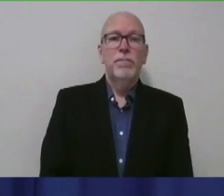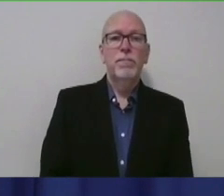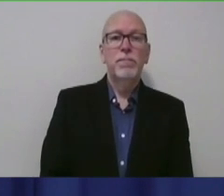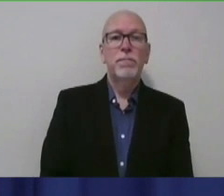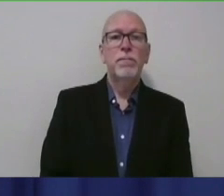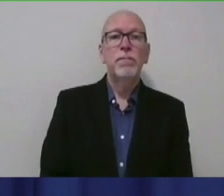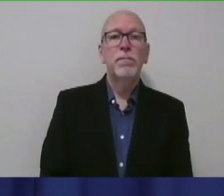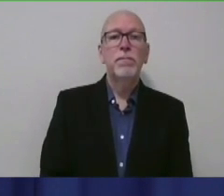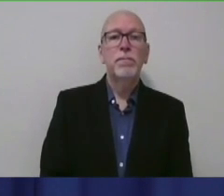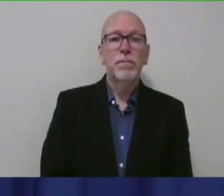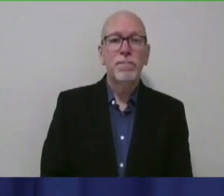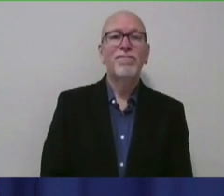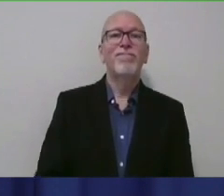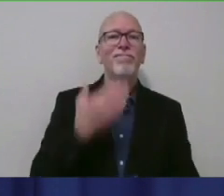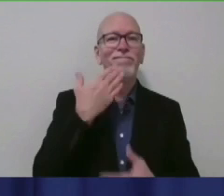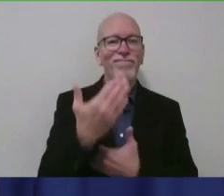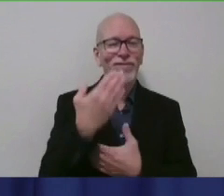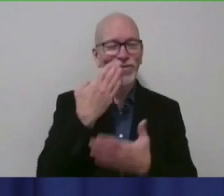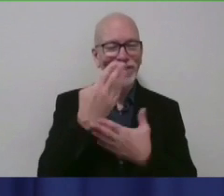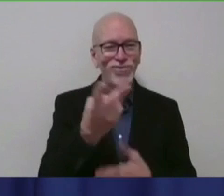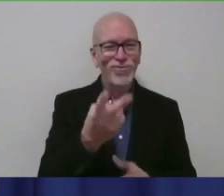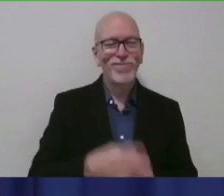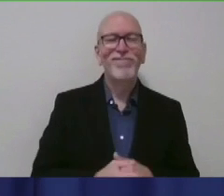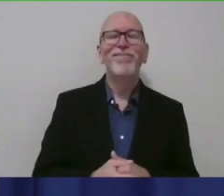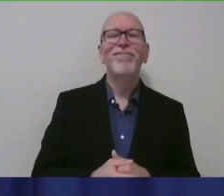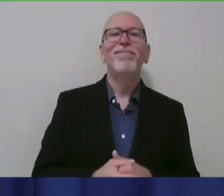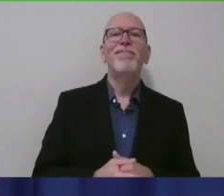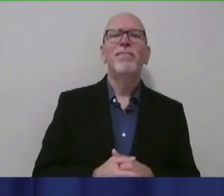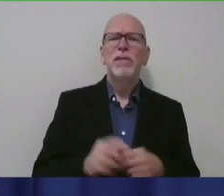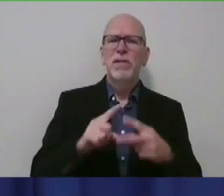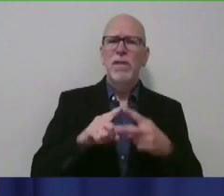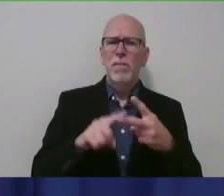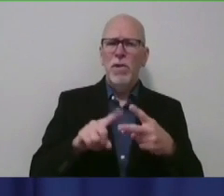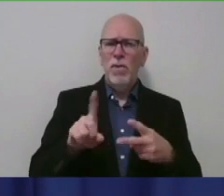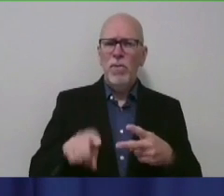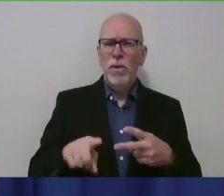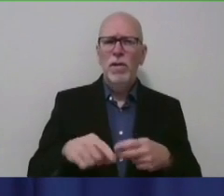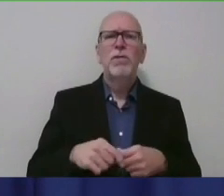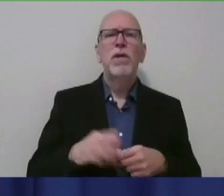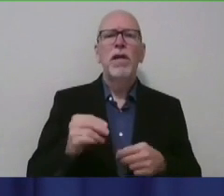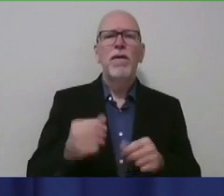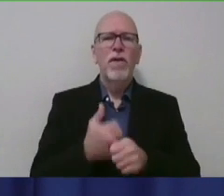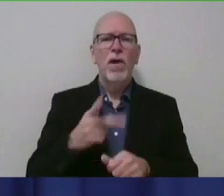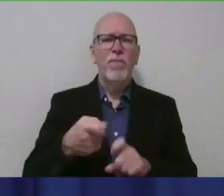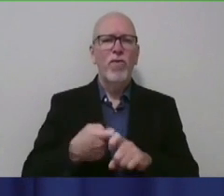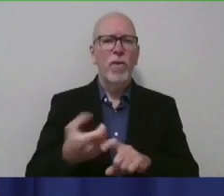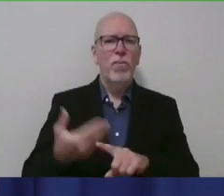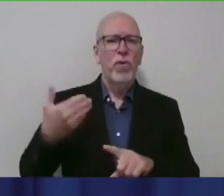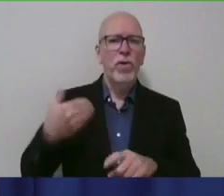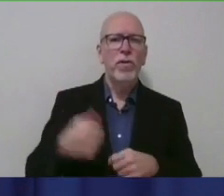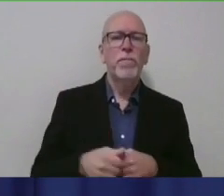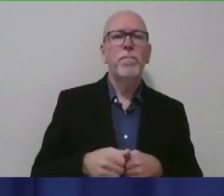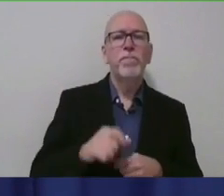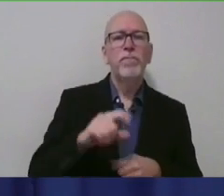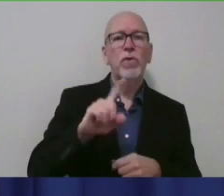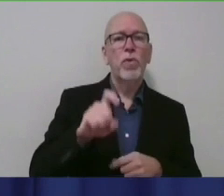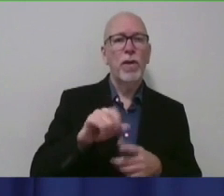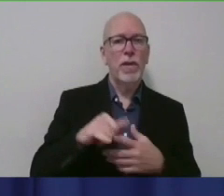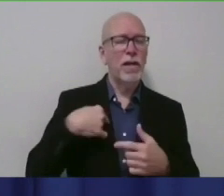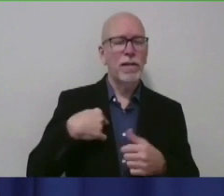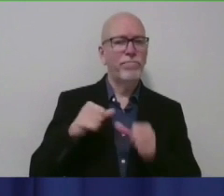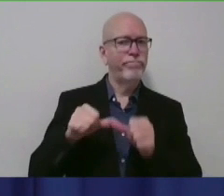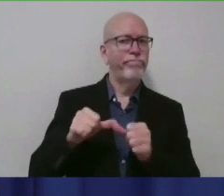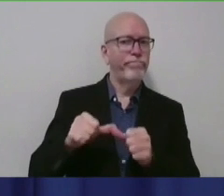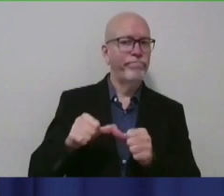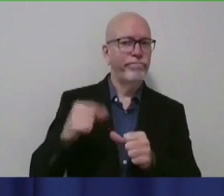Good morning. Good to see you guys. Good morning. A couple of questions following up on some things from earlier. A question that I keep getting, and Dr.